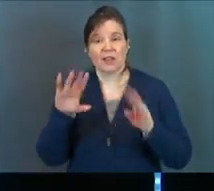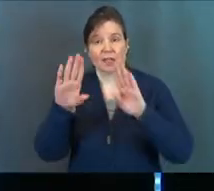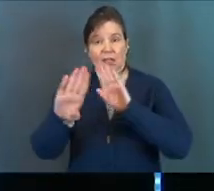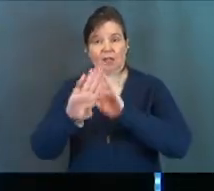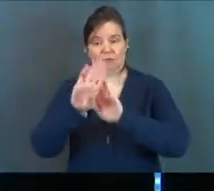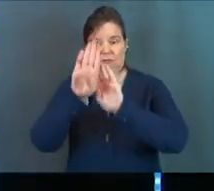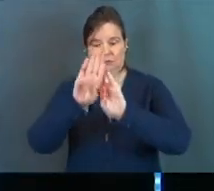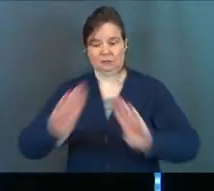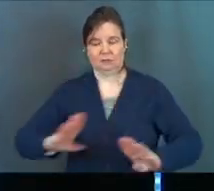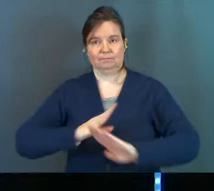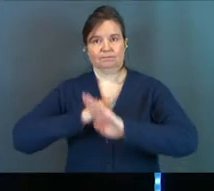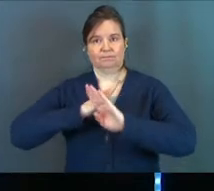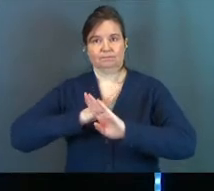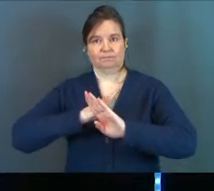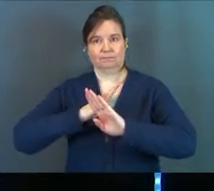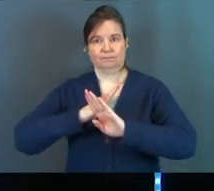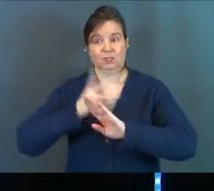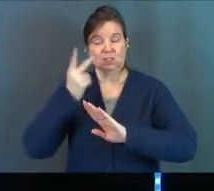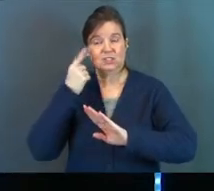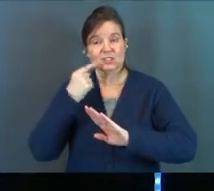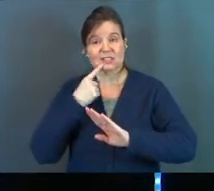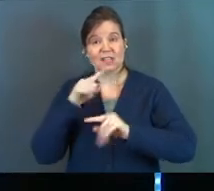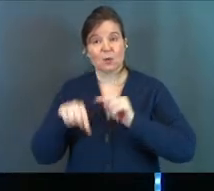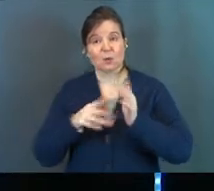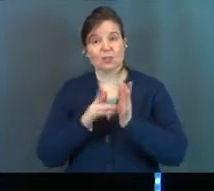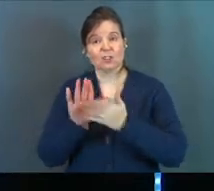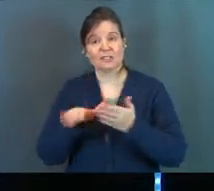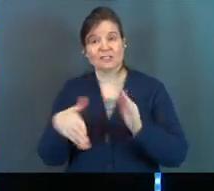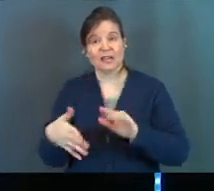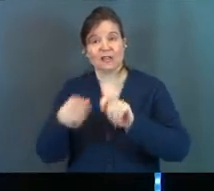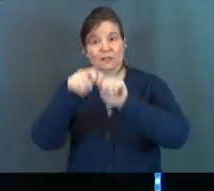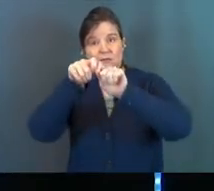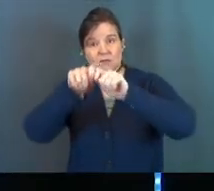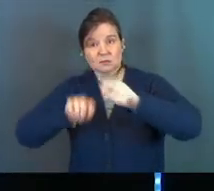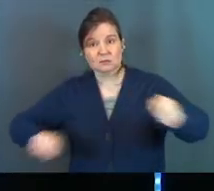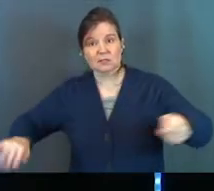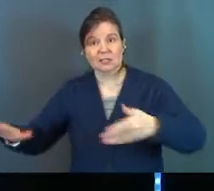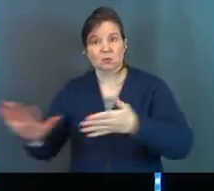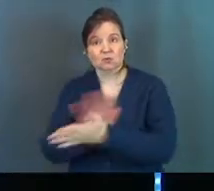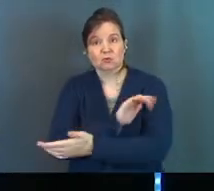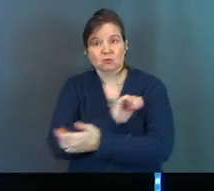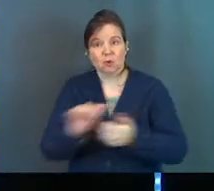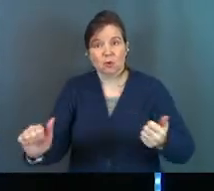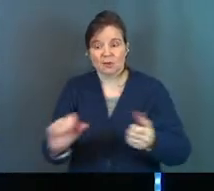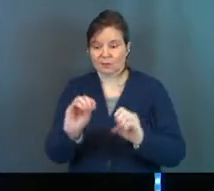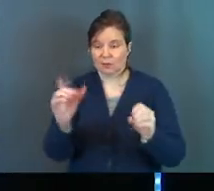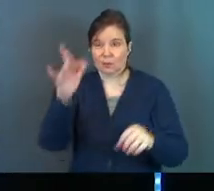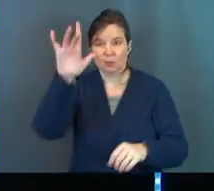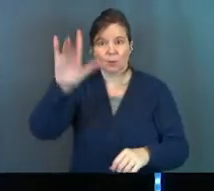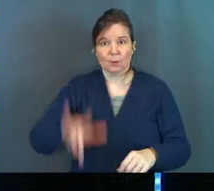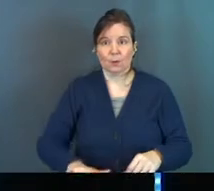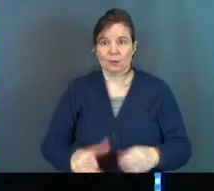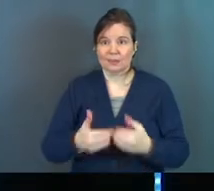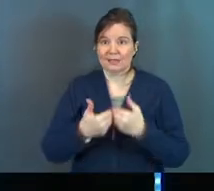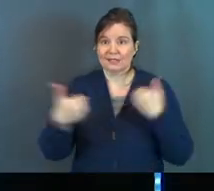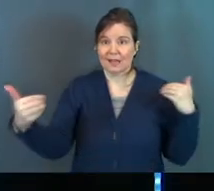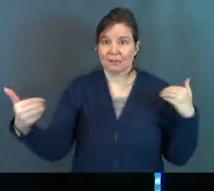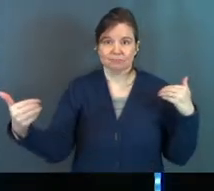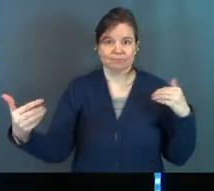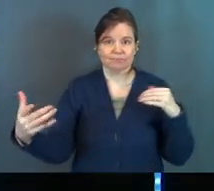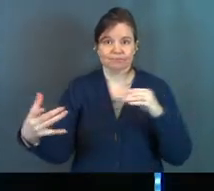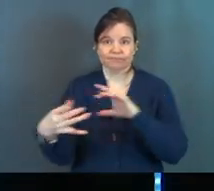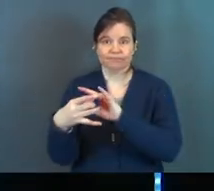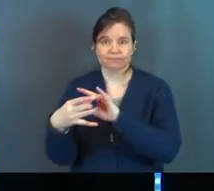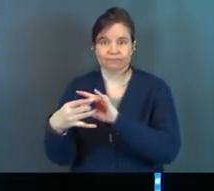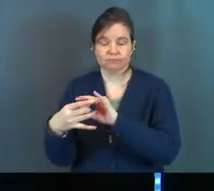between God and us. Did you hear what she said? She said that when Jesus died, the veil was destroyed. And so there's no longer any separation between God and